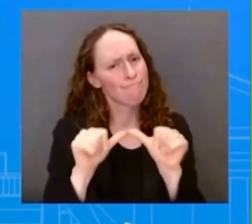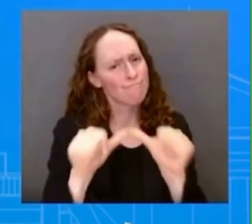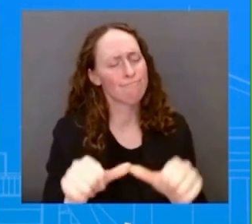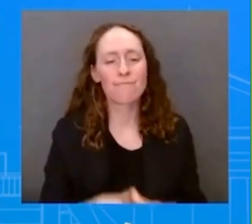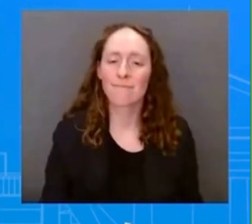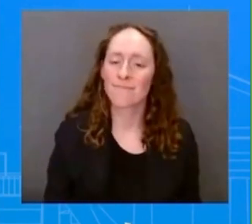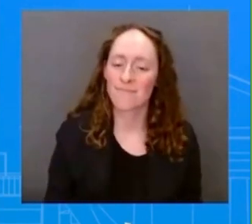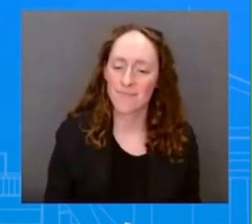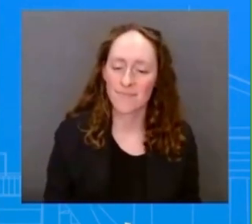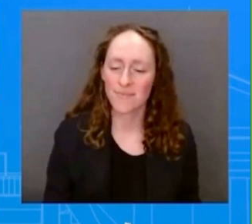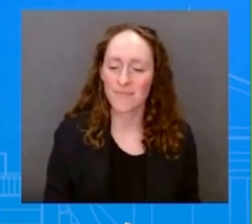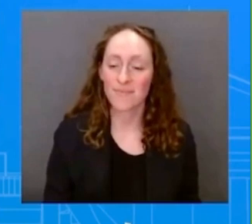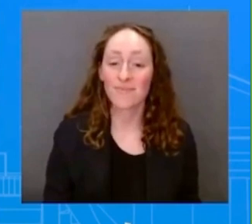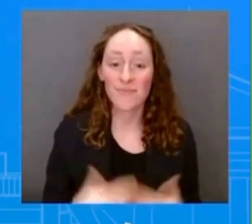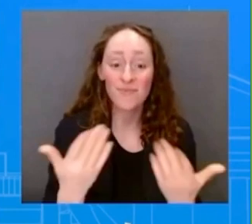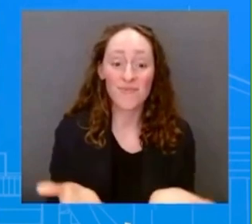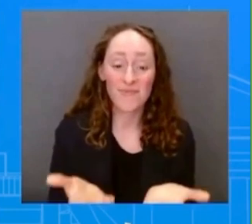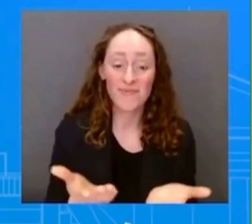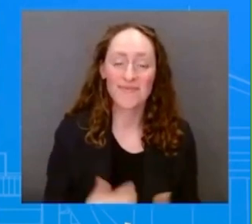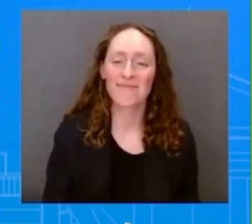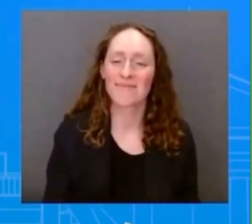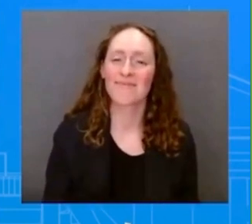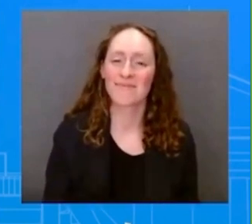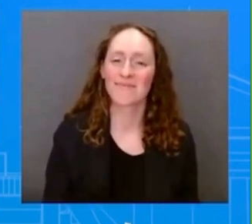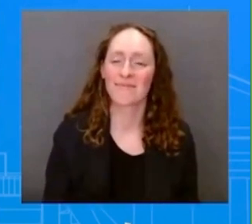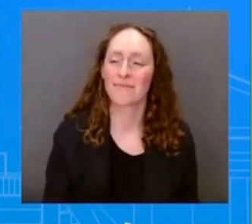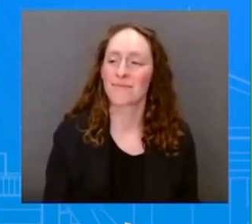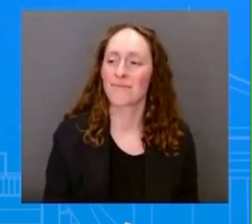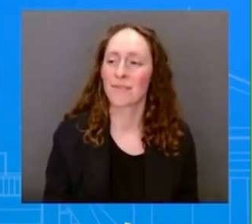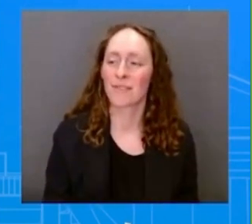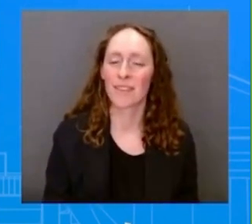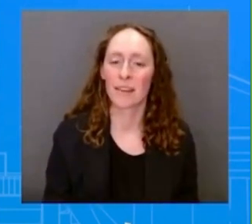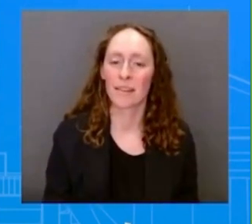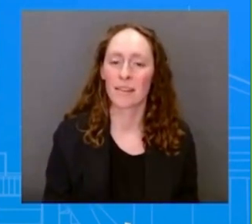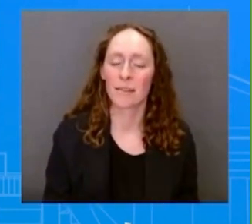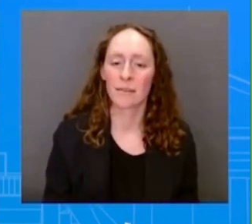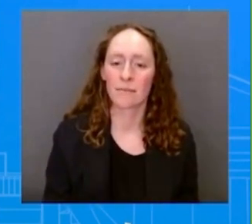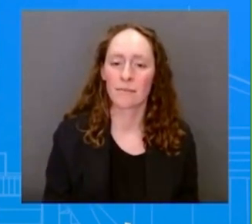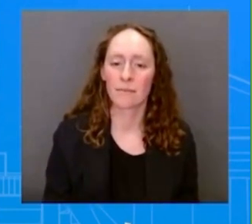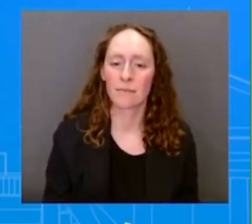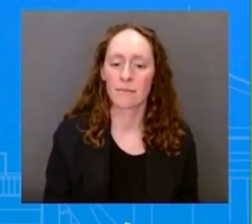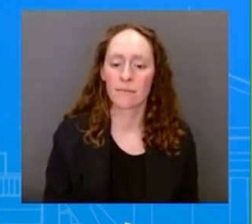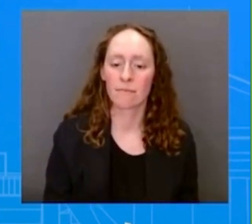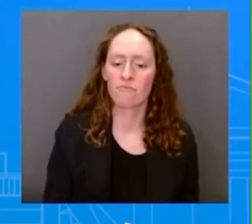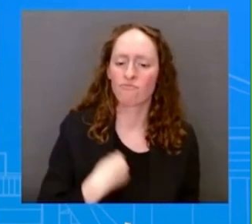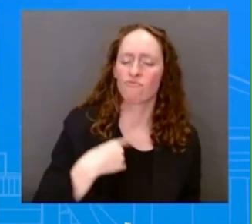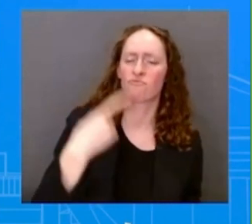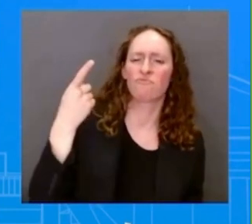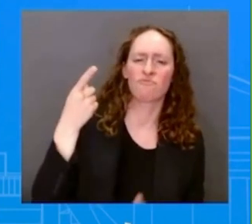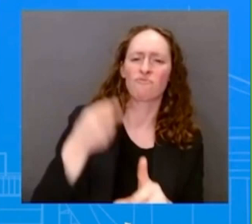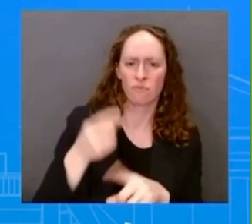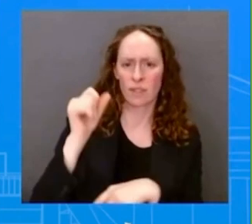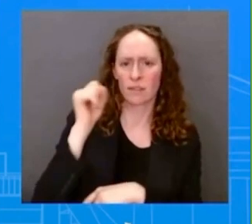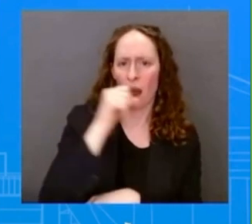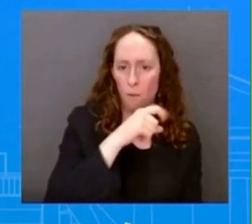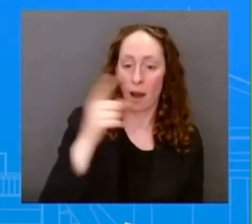Hey Kirby, on the transit, Jake Sullivan talked with his count of pride last week.